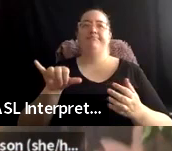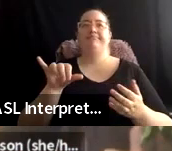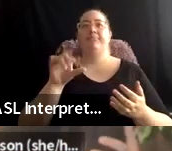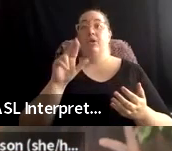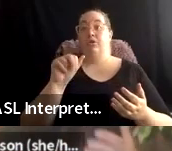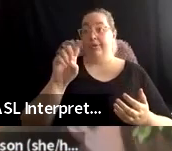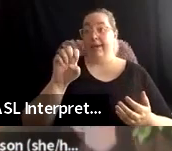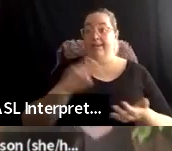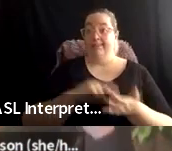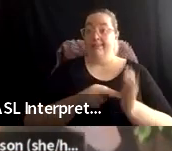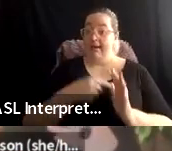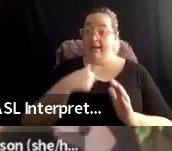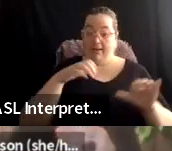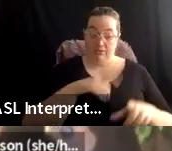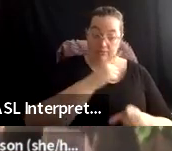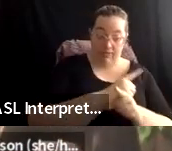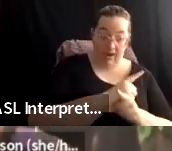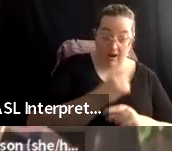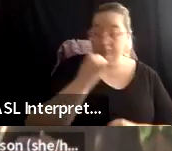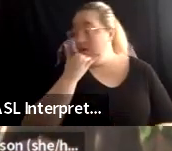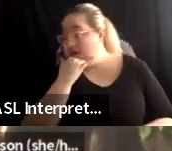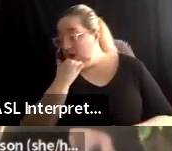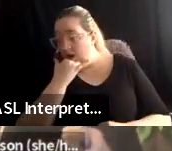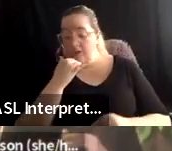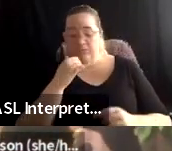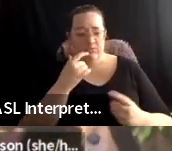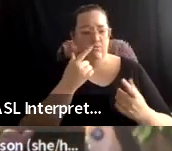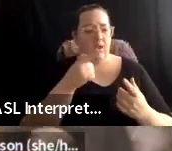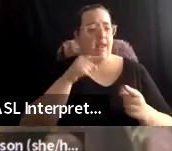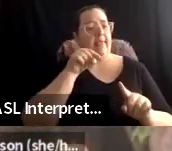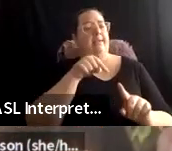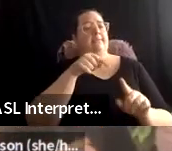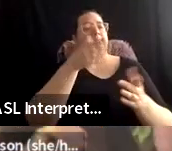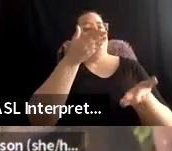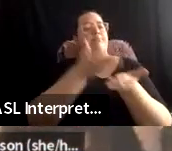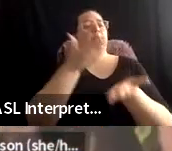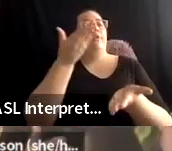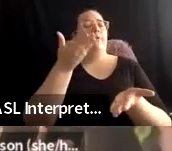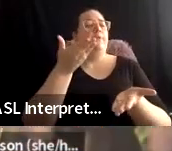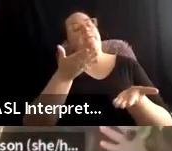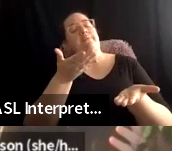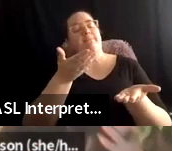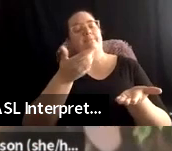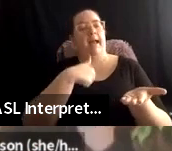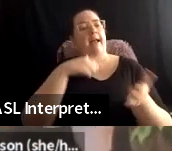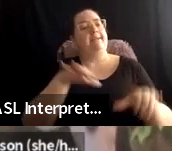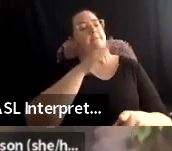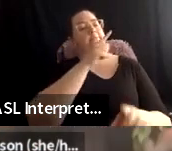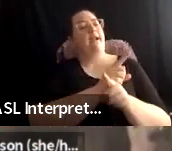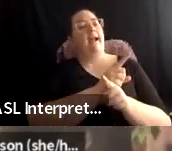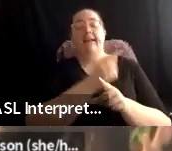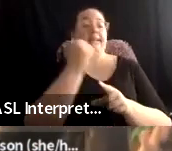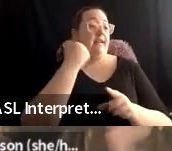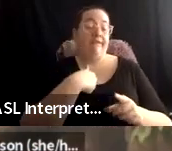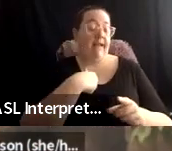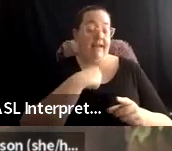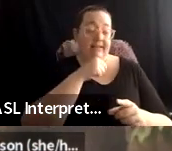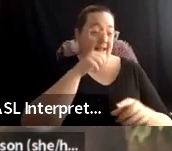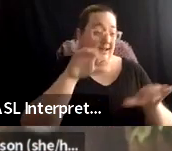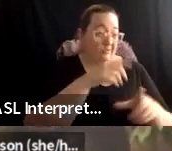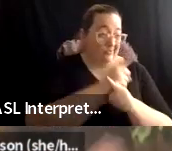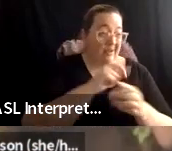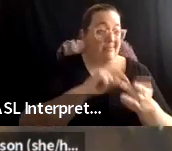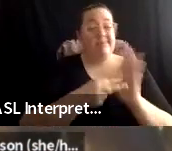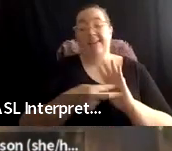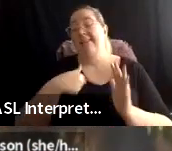And here's the proof to, or here's the, here's the thing I need to do to prove that I did it right. And if I didn't do it right, I failed. You know, which is a very